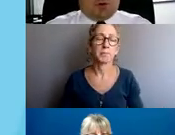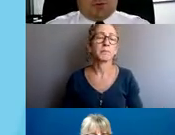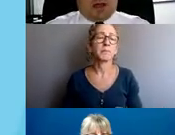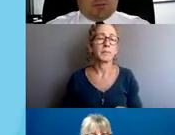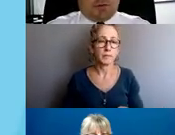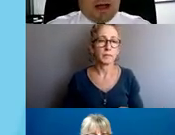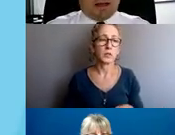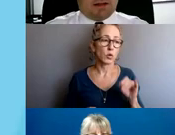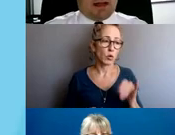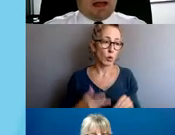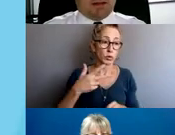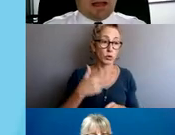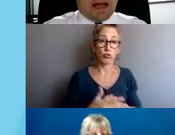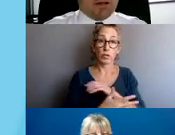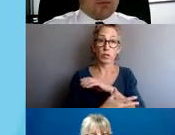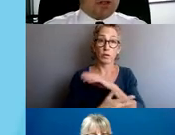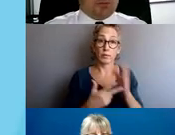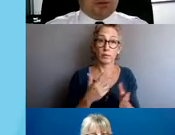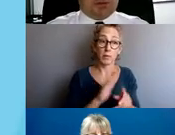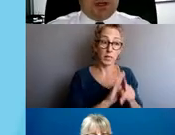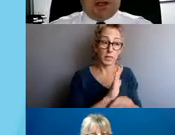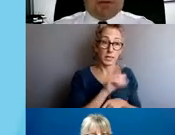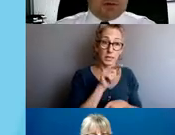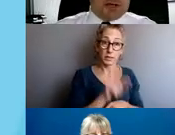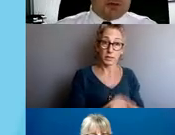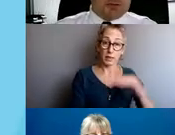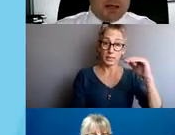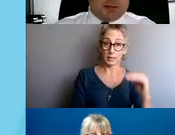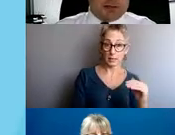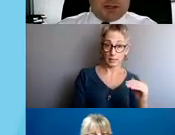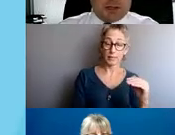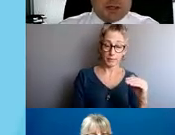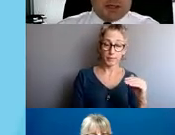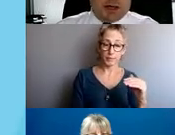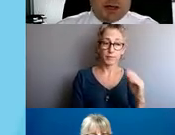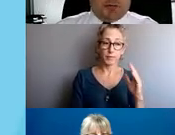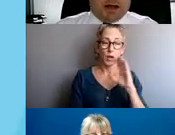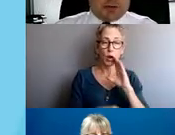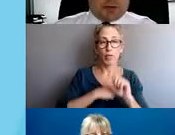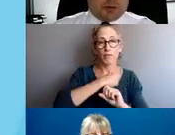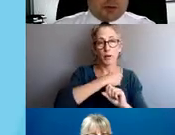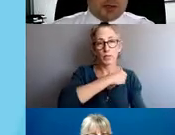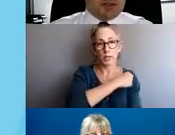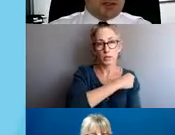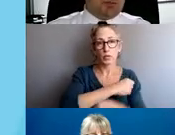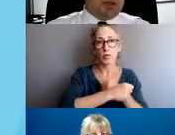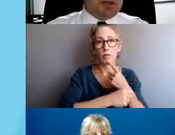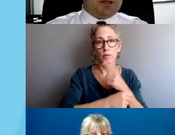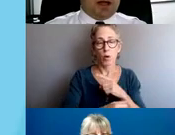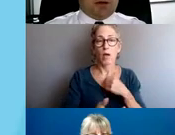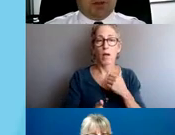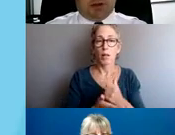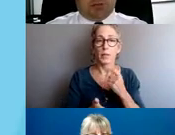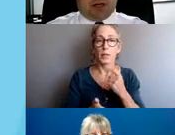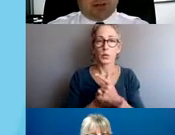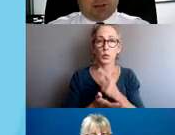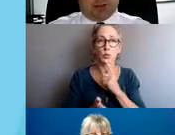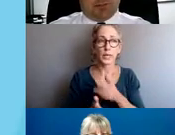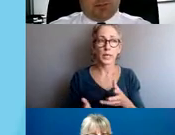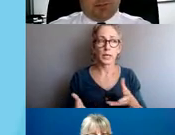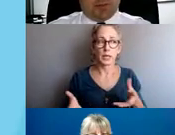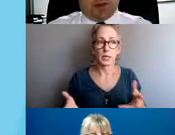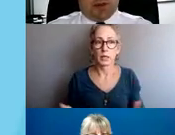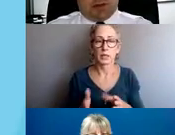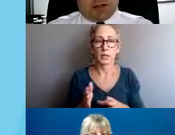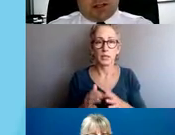groundwork by providing the guiding principles and foundational policies to help foster trust in CPD's accountability process.